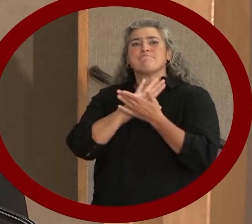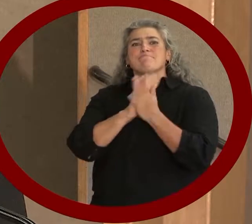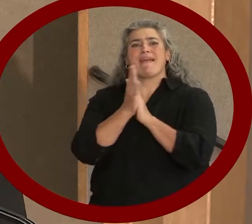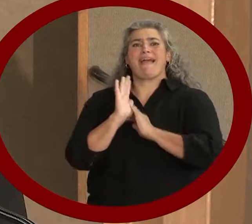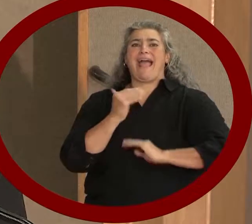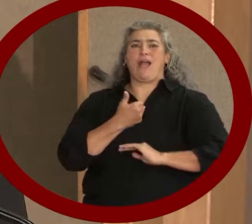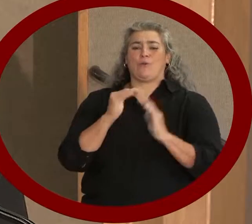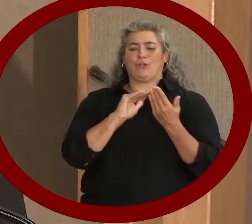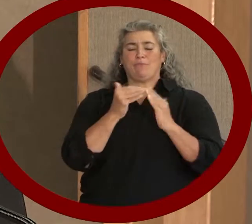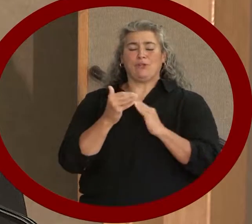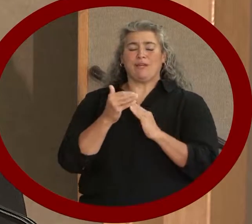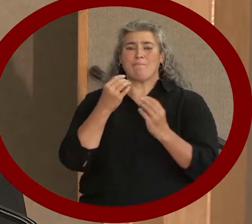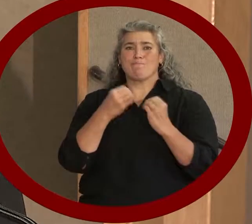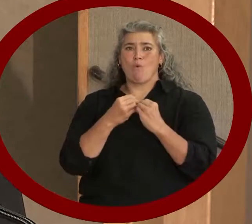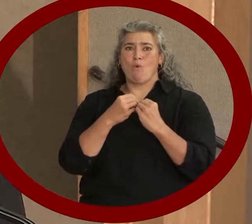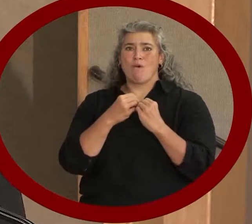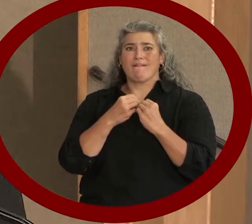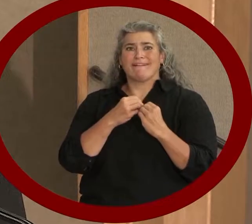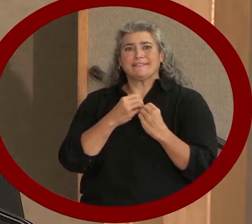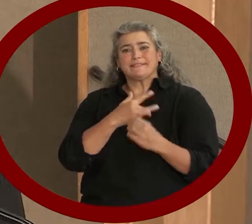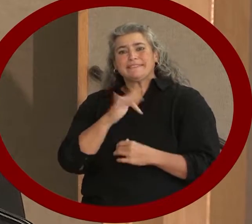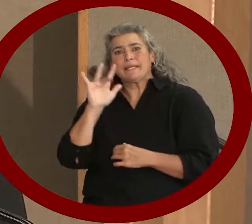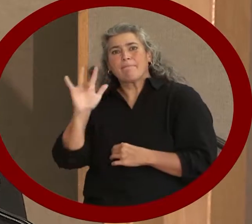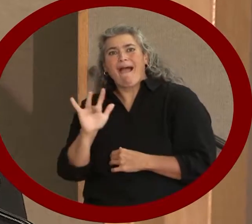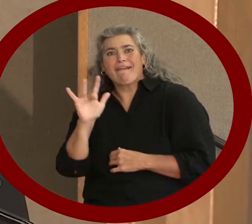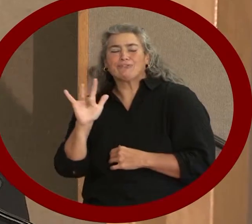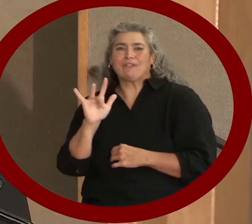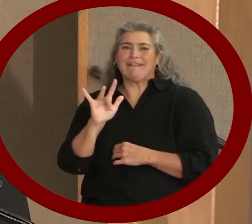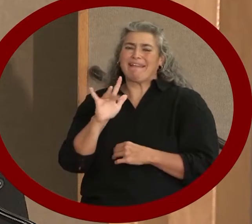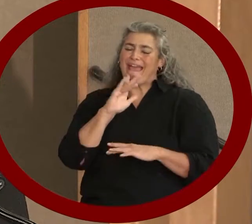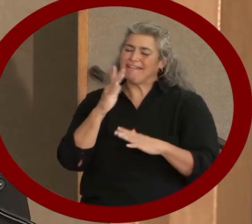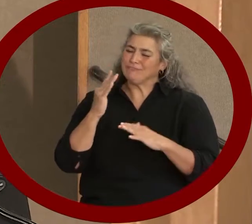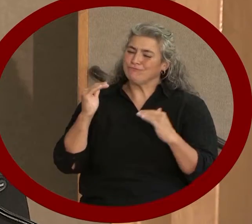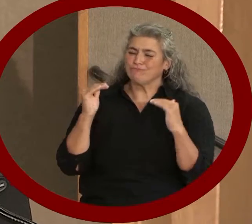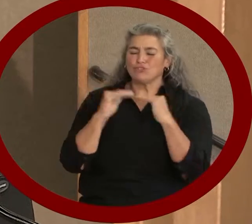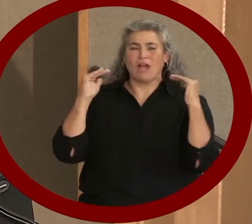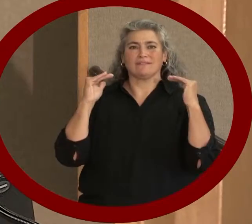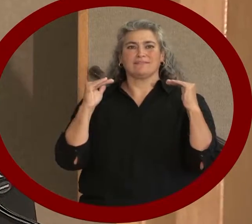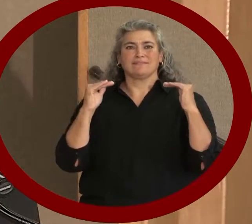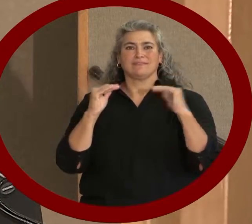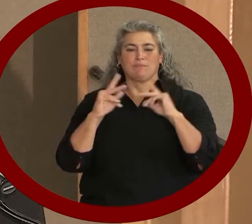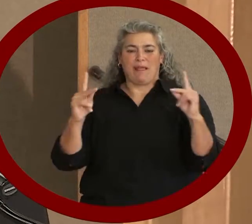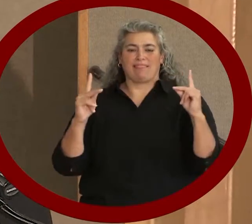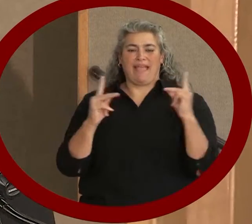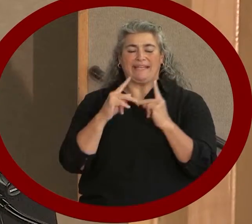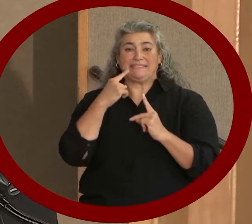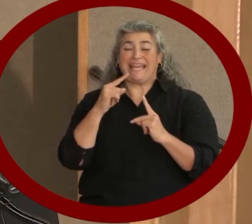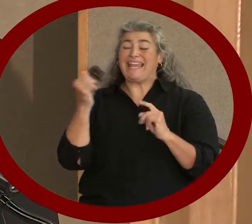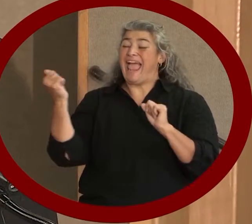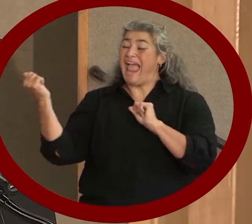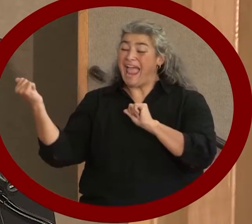more just home for people with disabilities, and every single nominee truly embodies that idea.